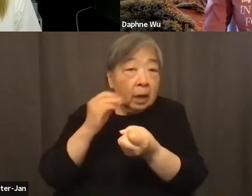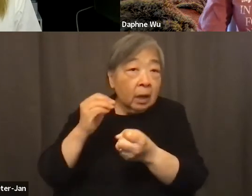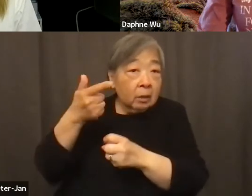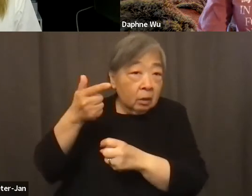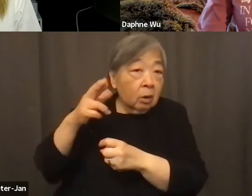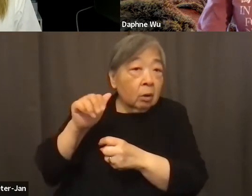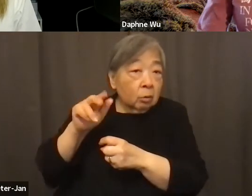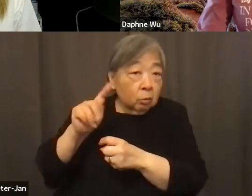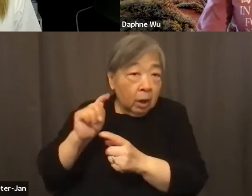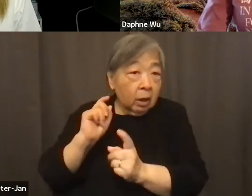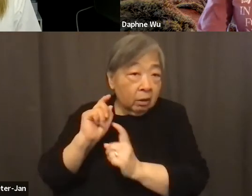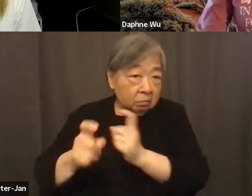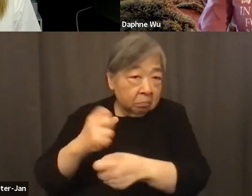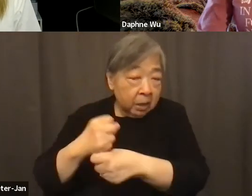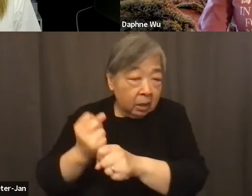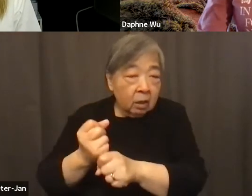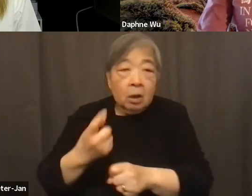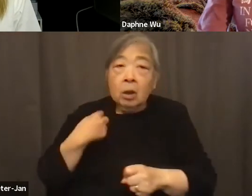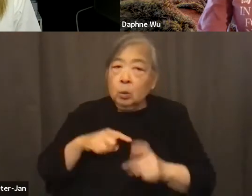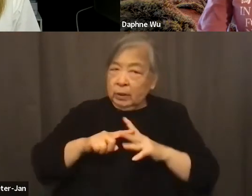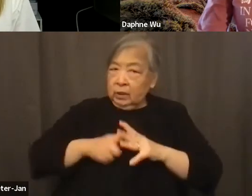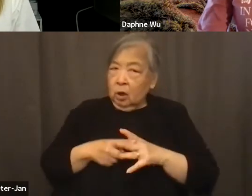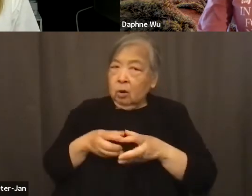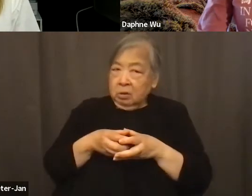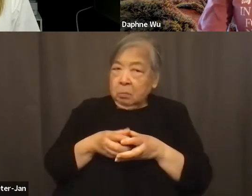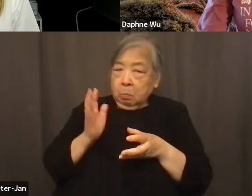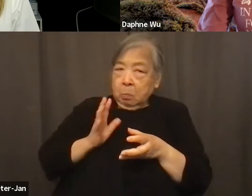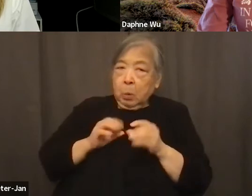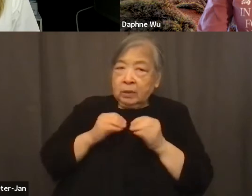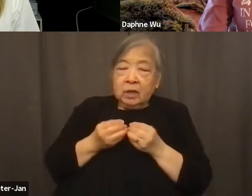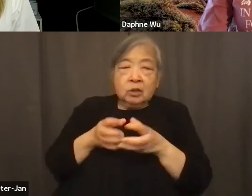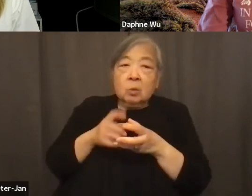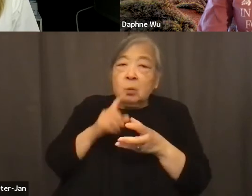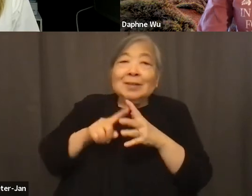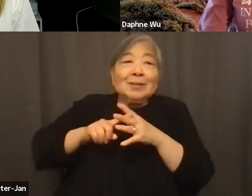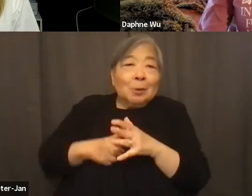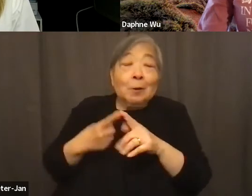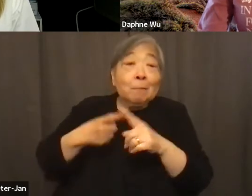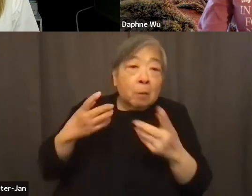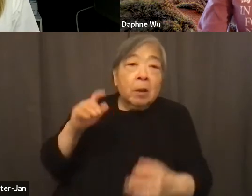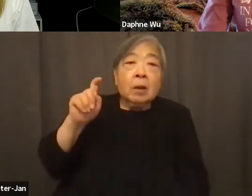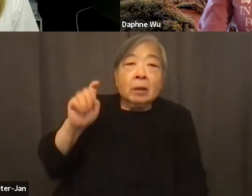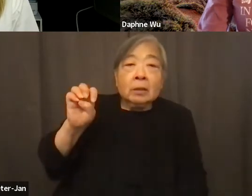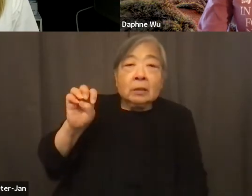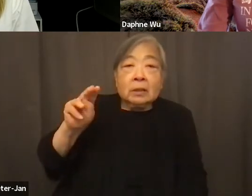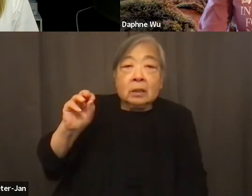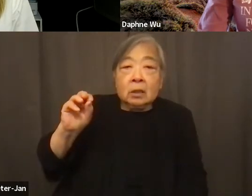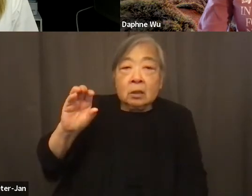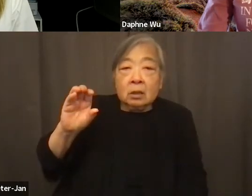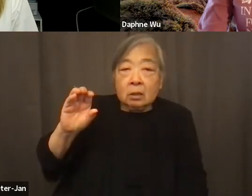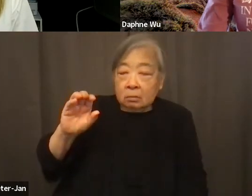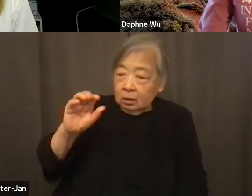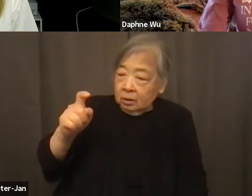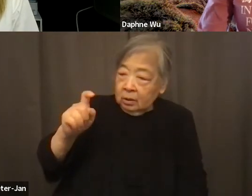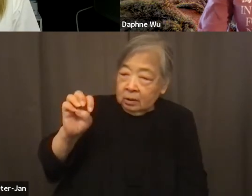We started as a, as a organization that rose from xenophobia when COVID first started. And for us,